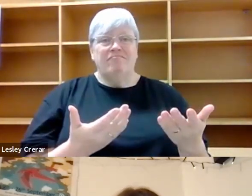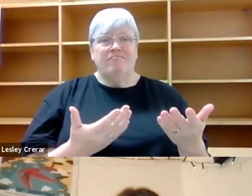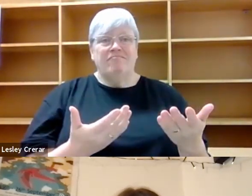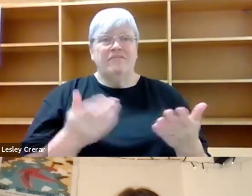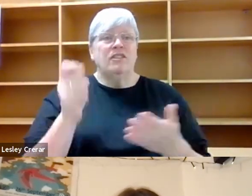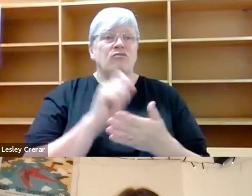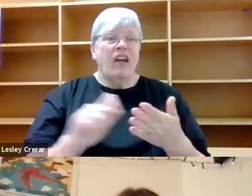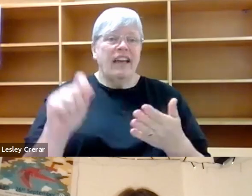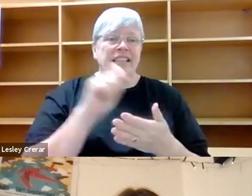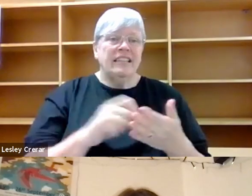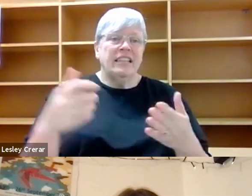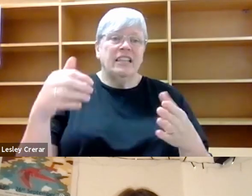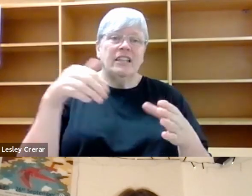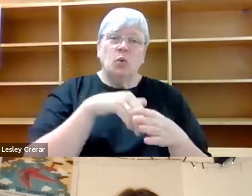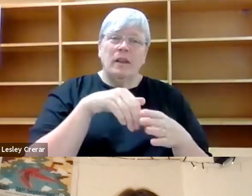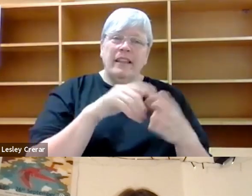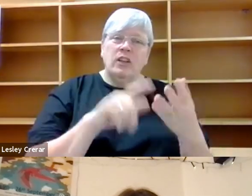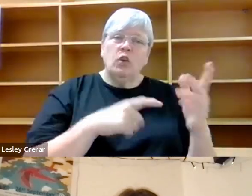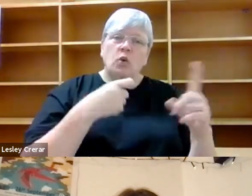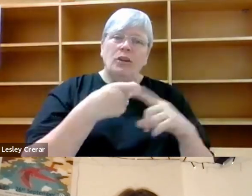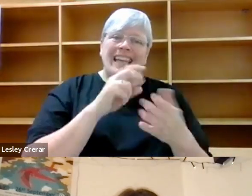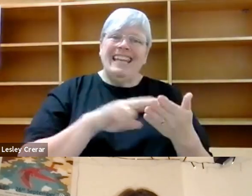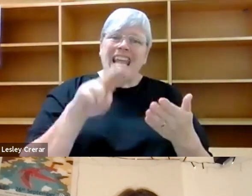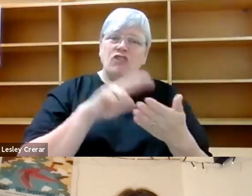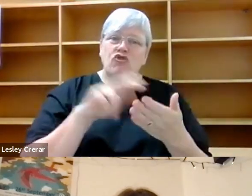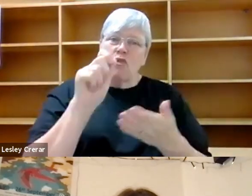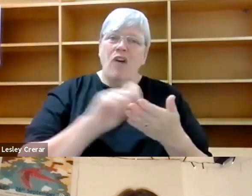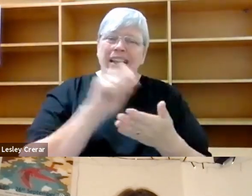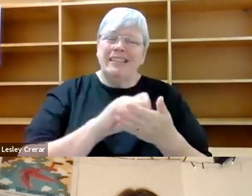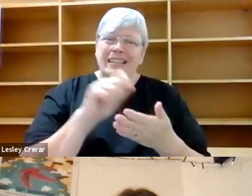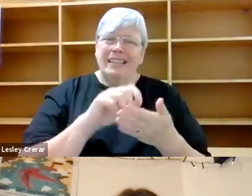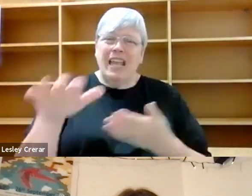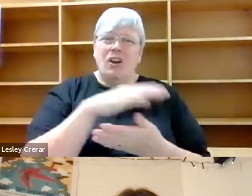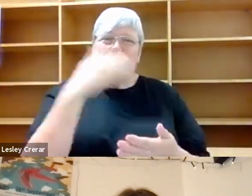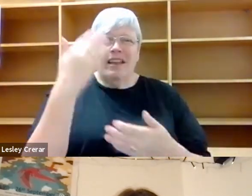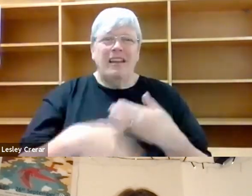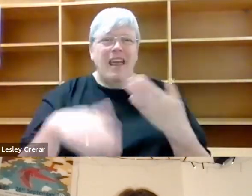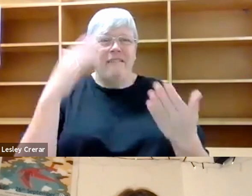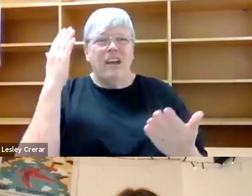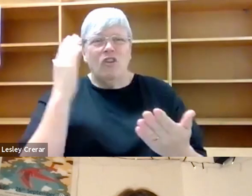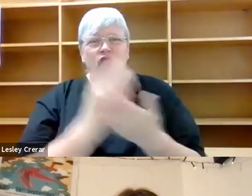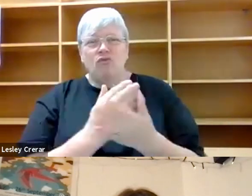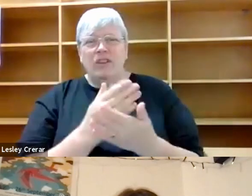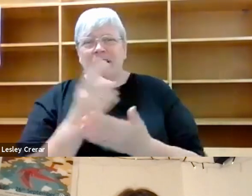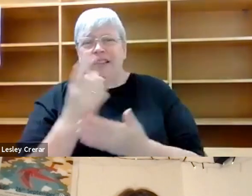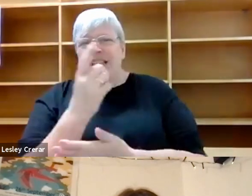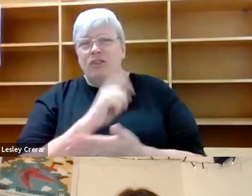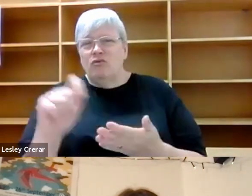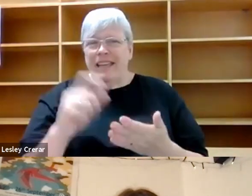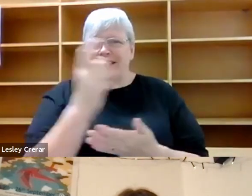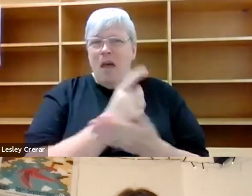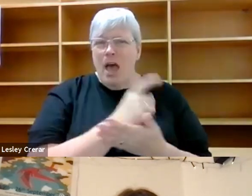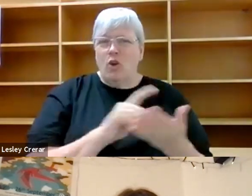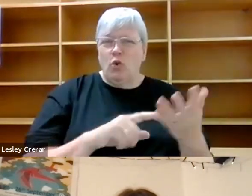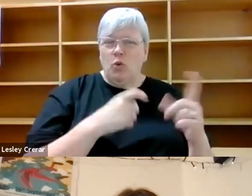writing within like a UK nature writing landscape, but never really writing about the UK. Like my first book was about Germany and